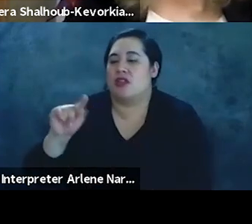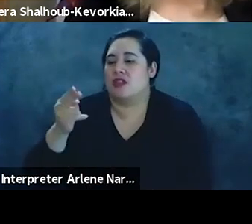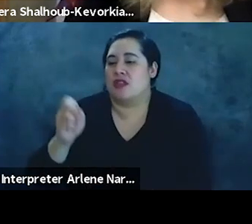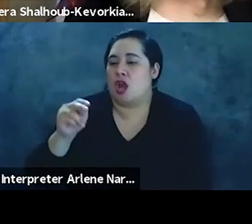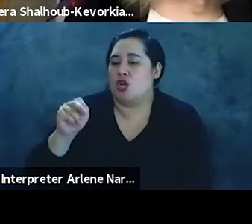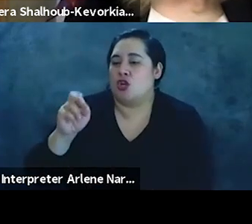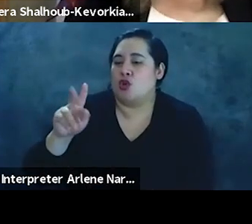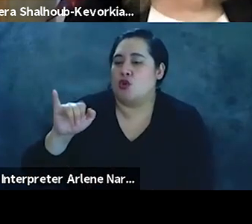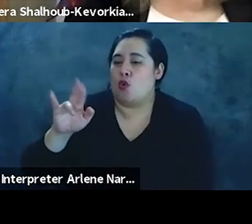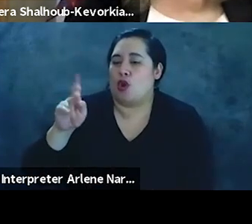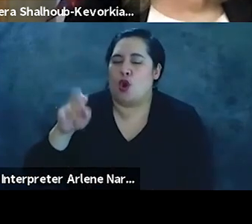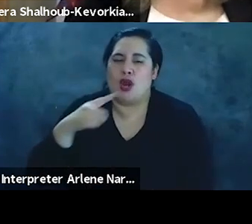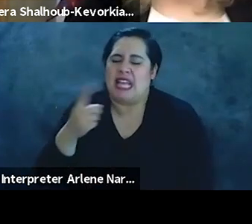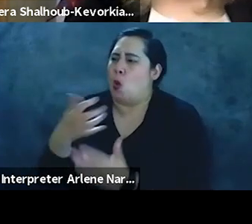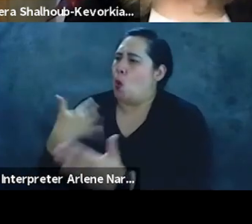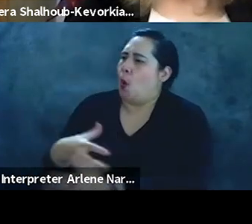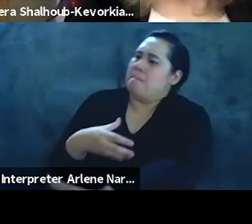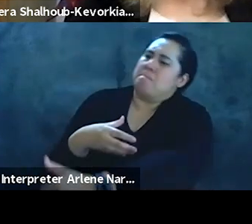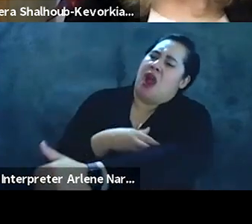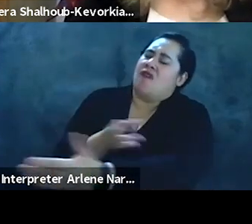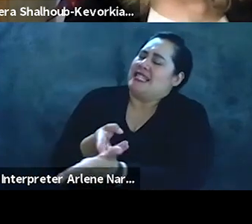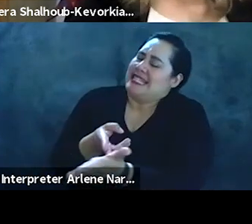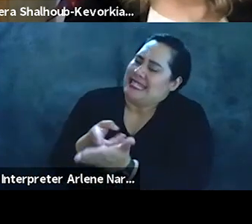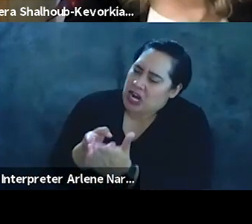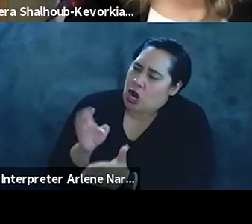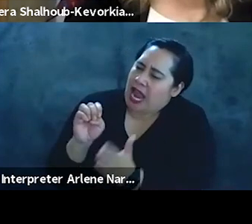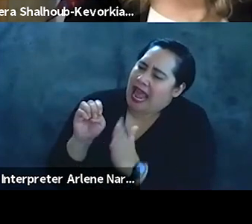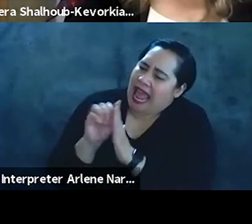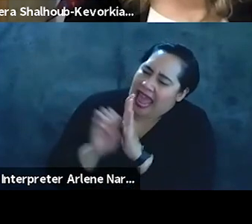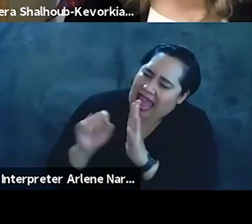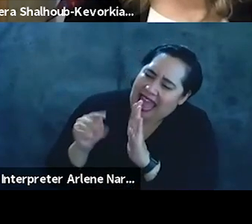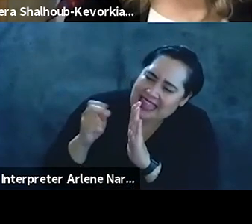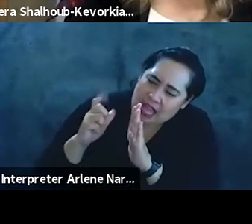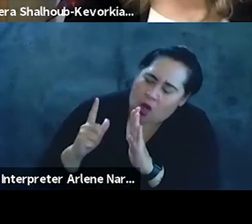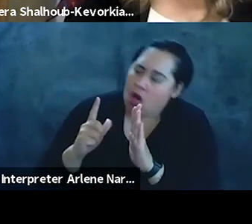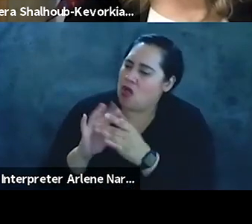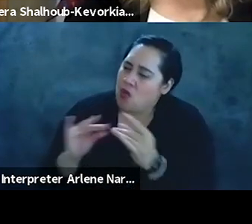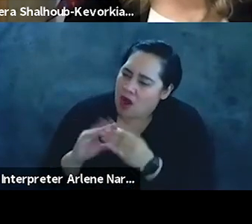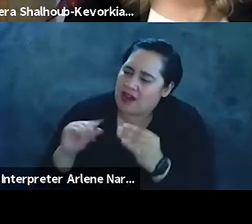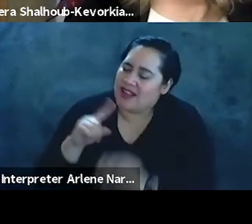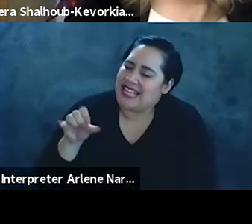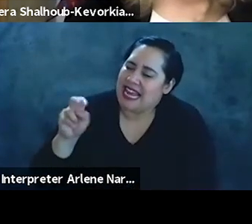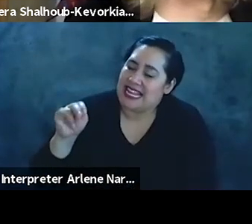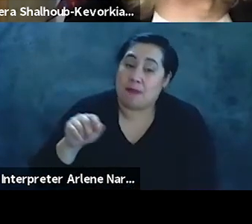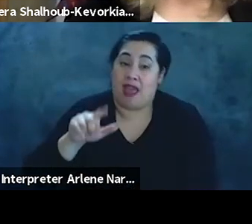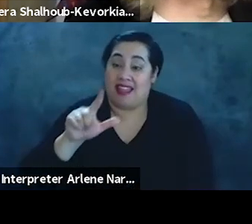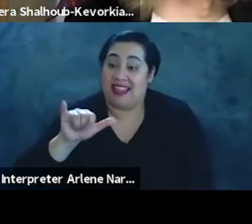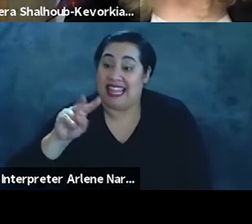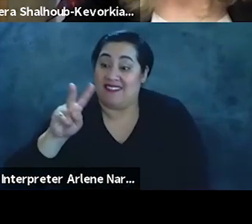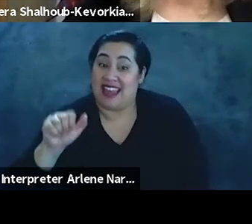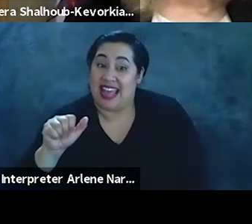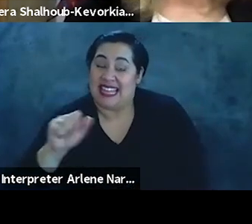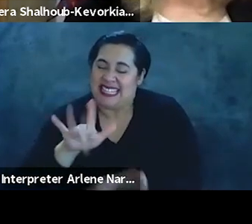powerful and sincere ethical reckoning with zionism and lidda was the central chapter so